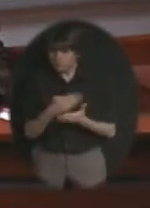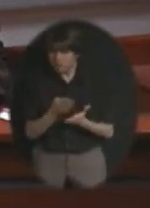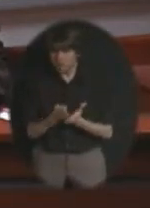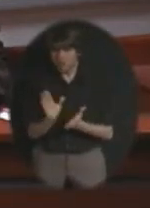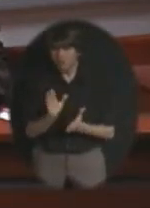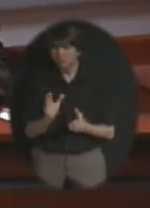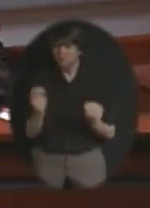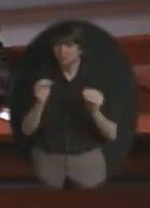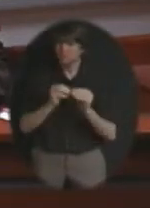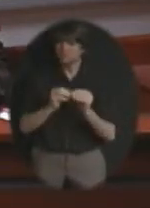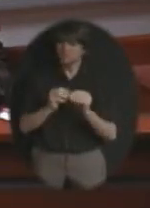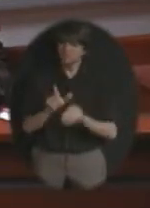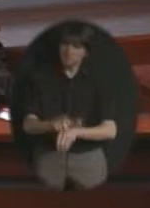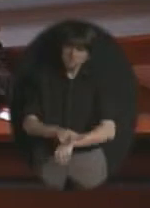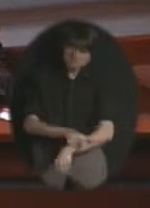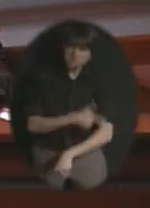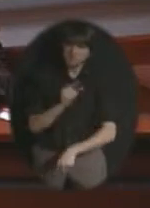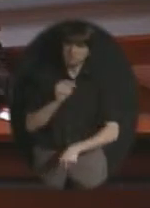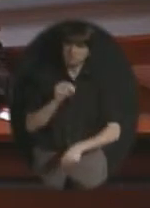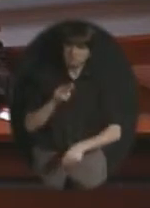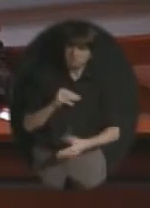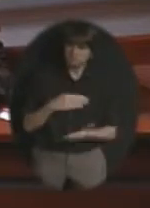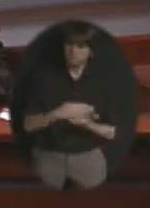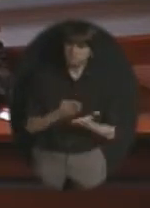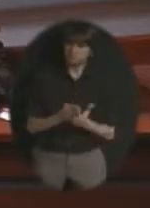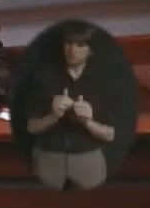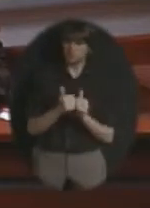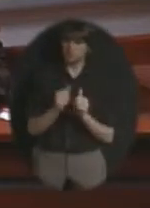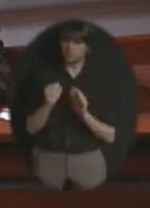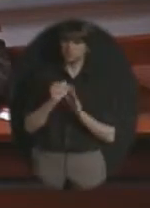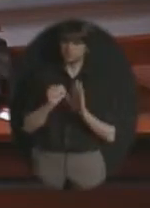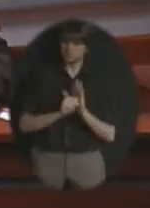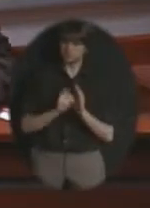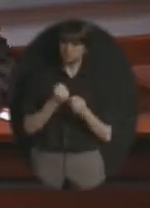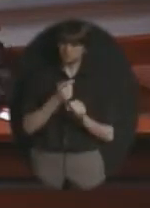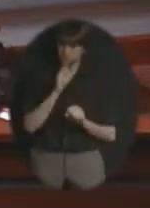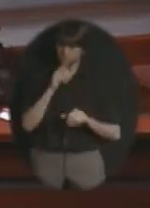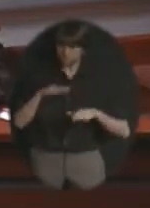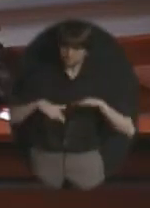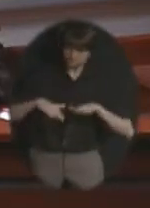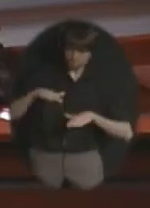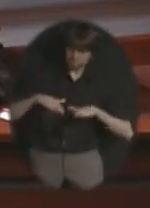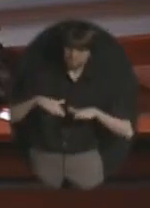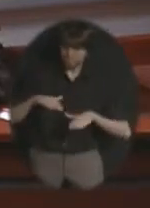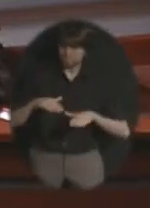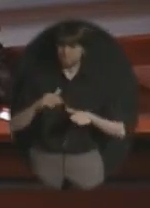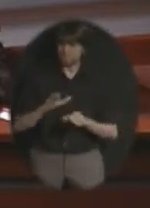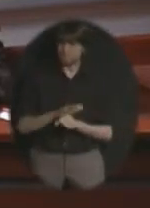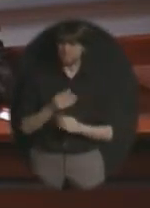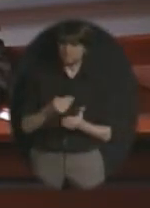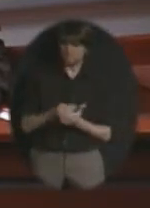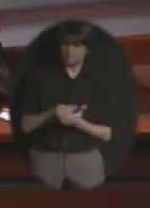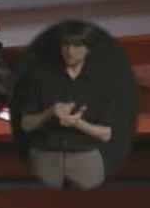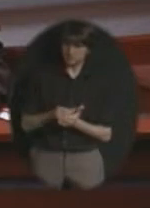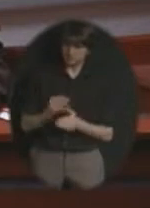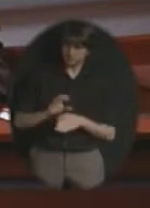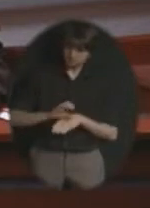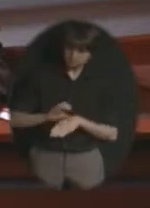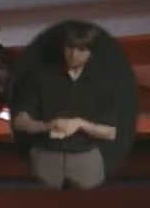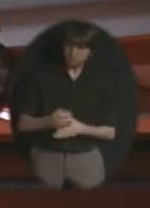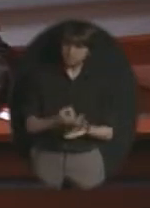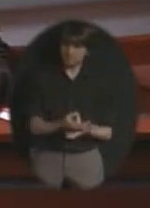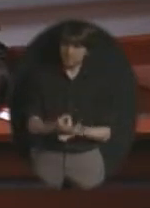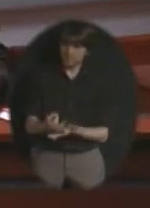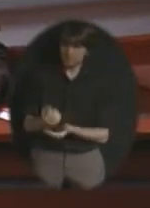going to be so critical in terms of how the state positions itself for ending balances and to have enough money to fund everything we've been told that